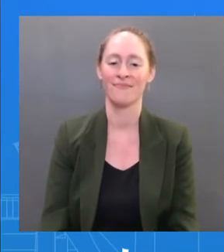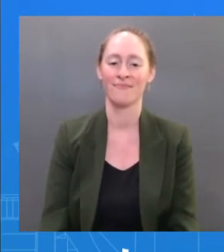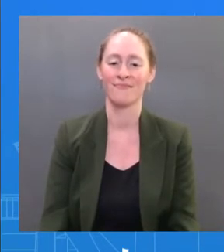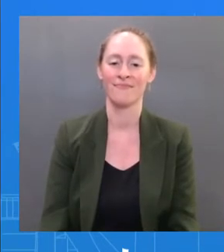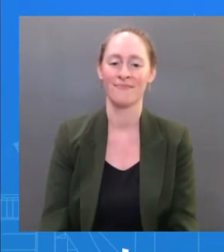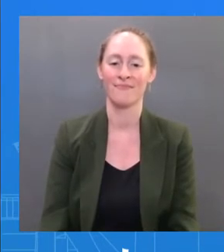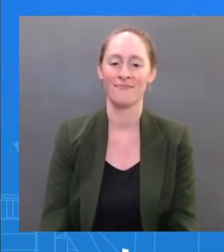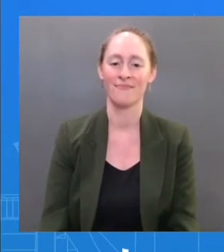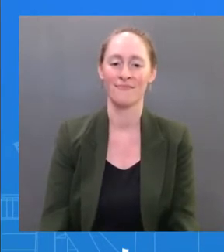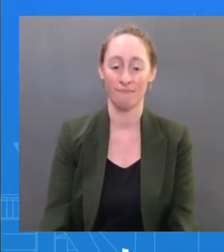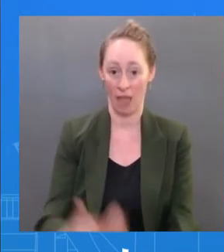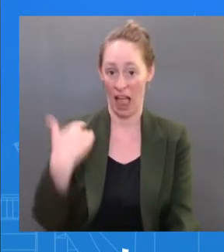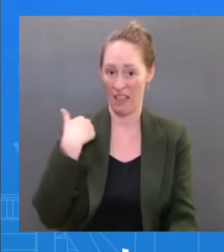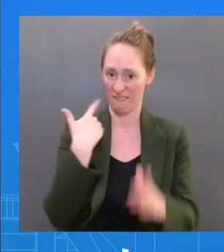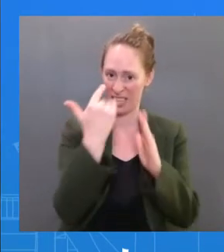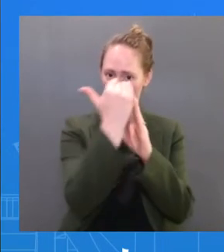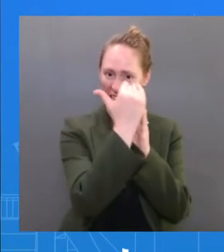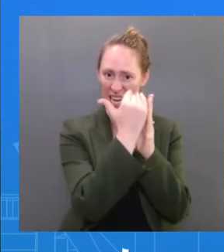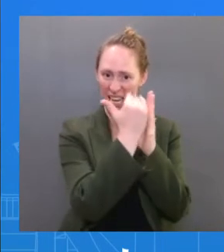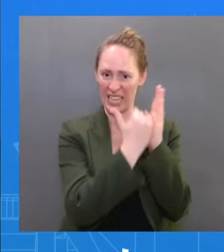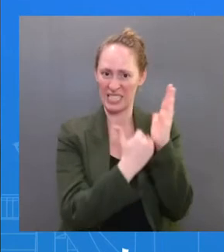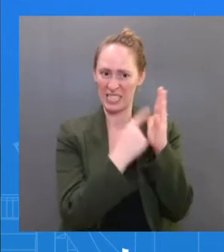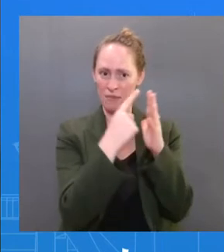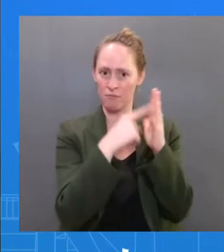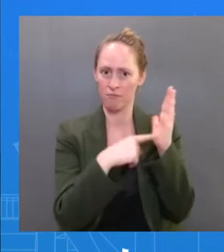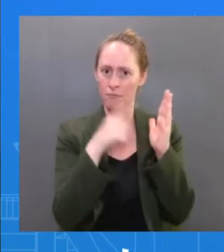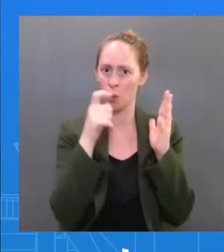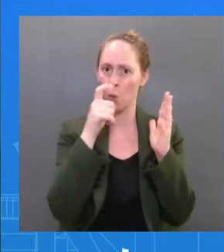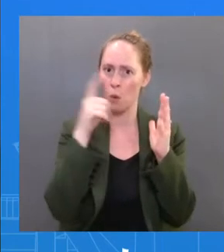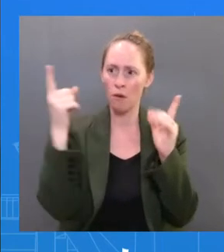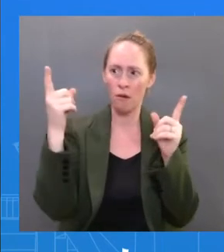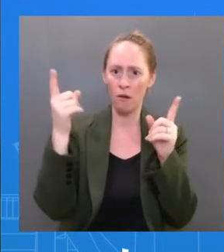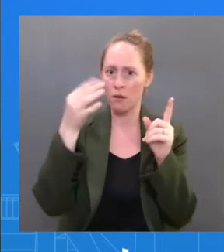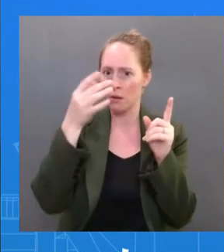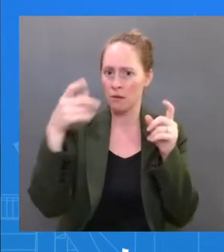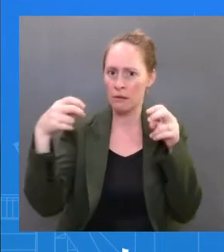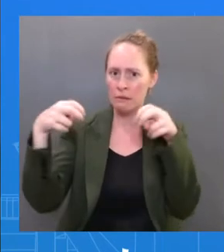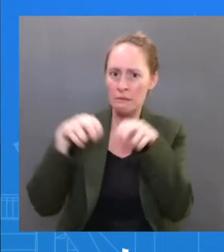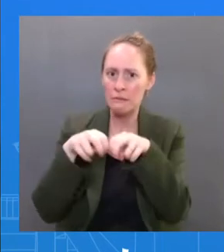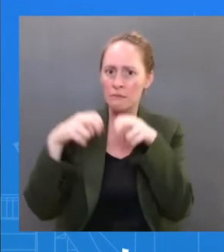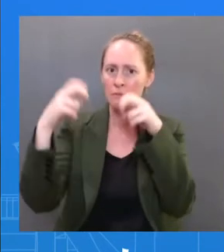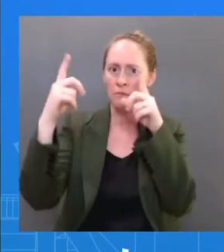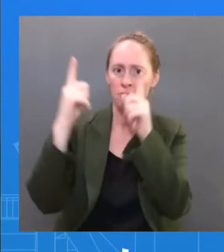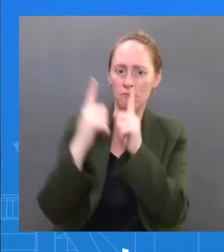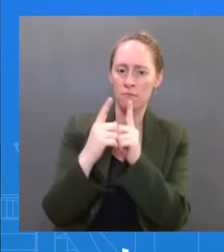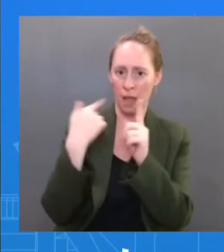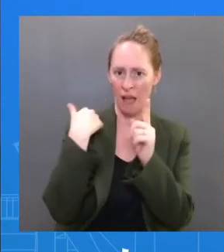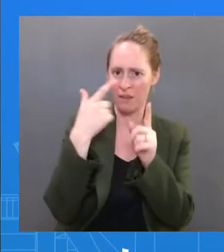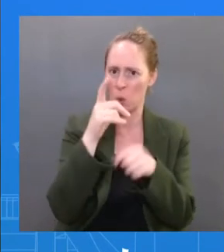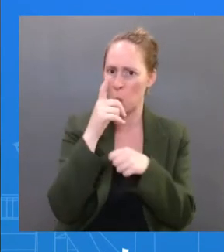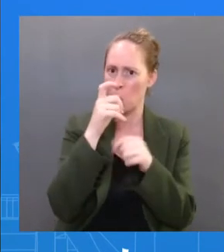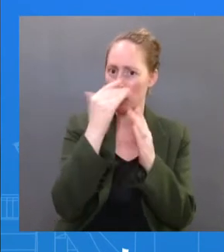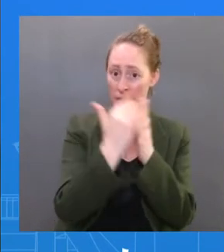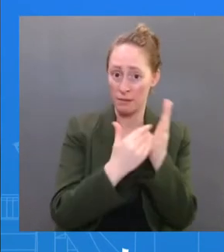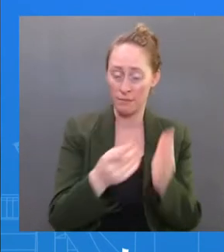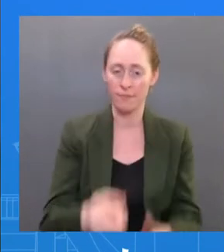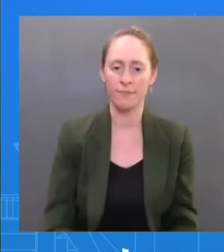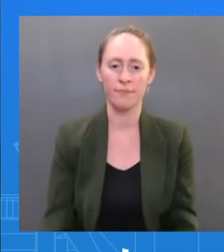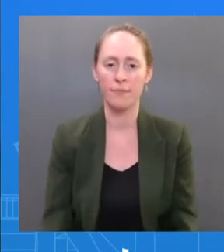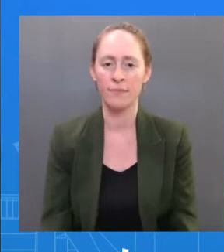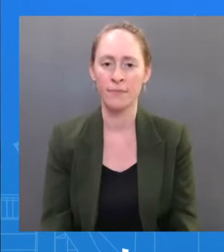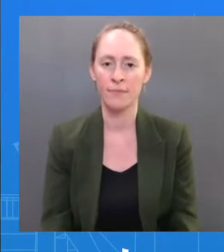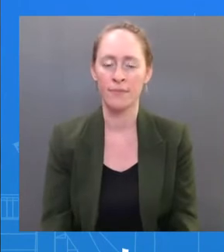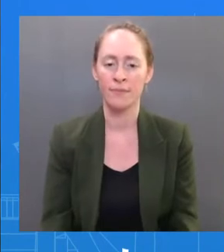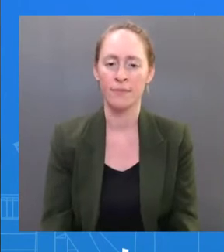know of. Do you? Dr. Well, I'll say — I'll say this. The process is — we are — we are starting our process that we — our protocol process on close